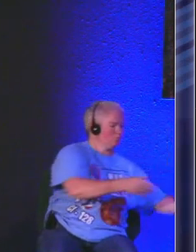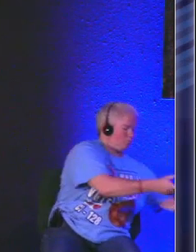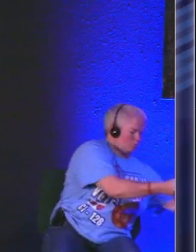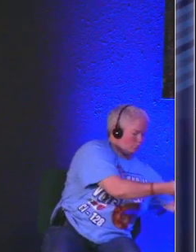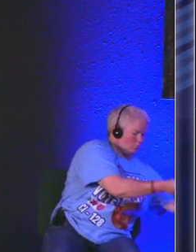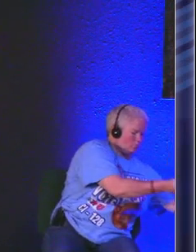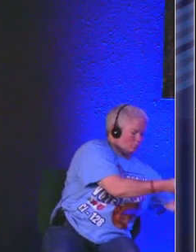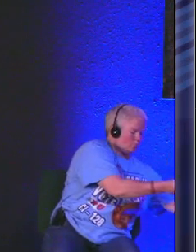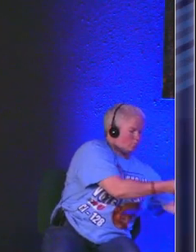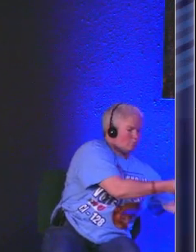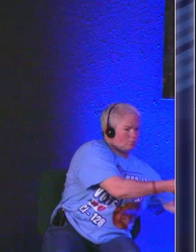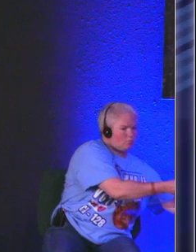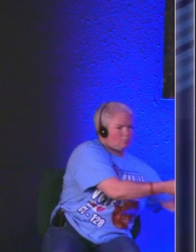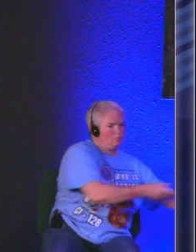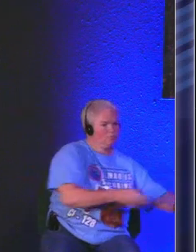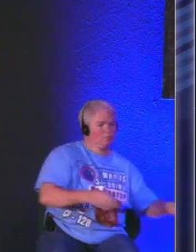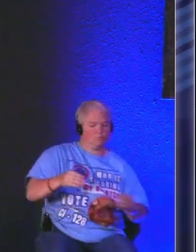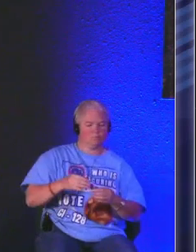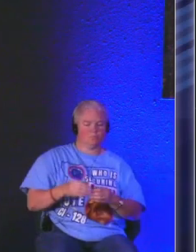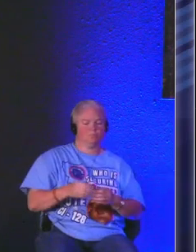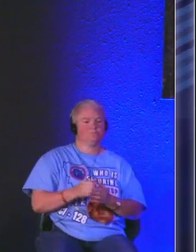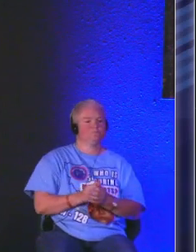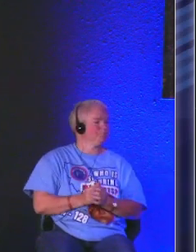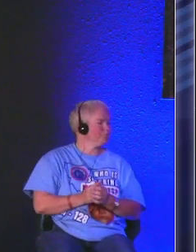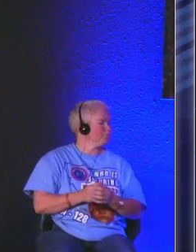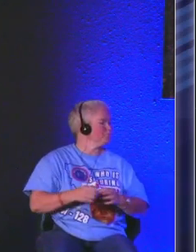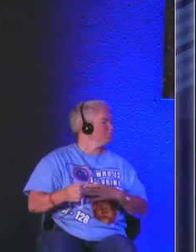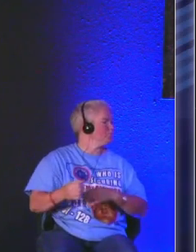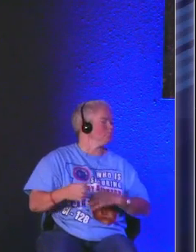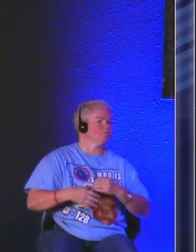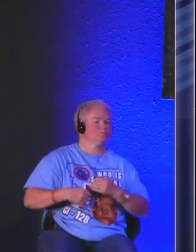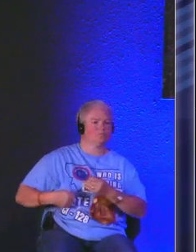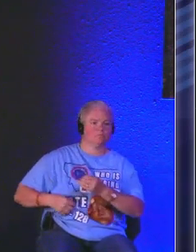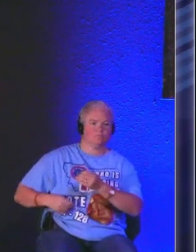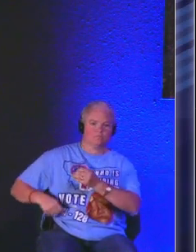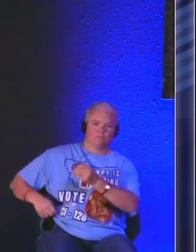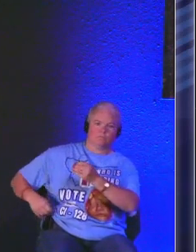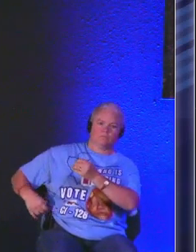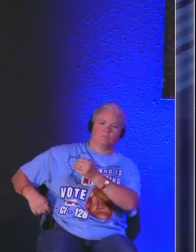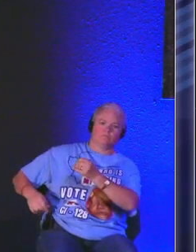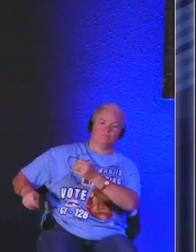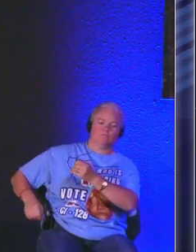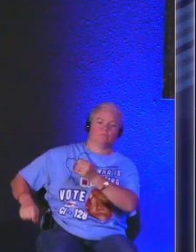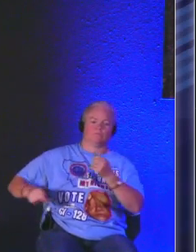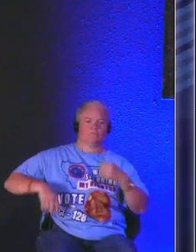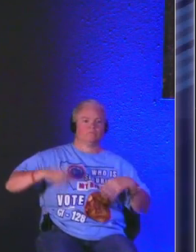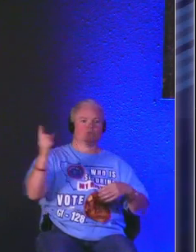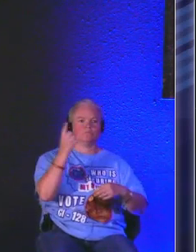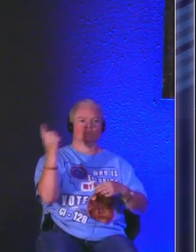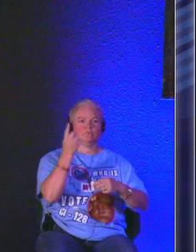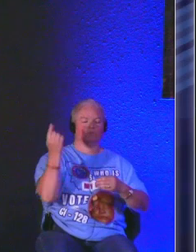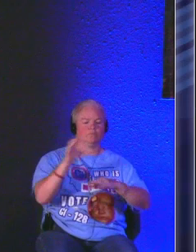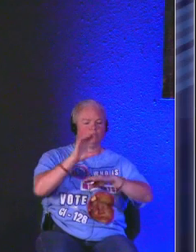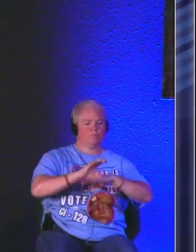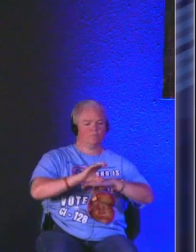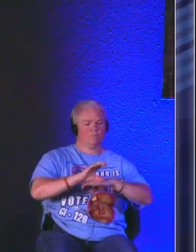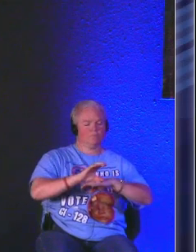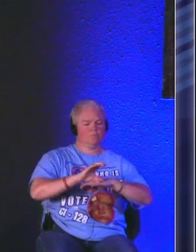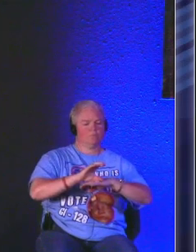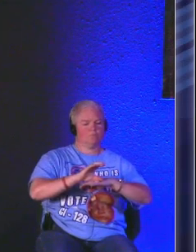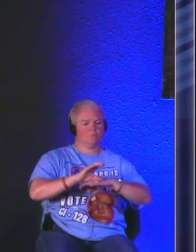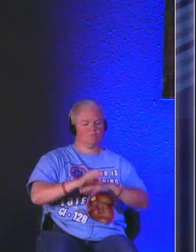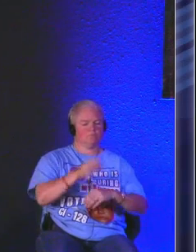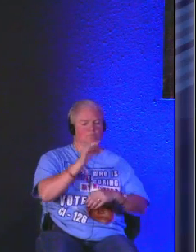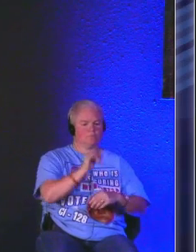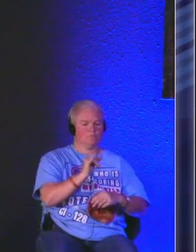so i can concentrate on the things that i need to concentrate um and that's just not always how churches function